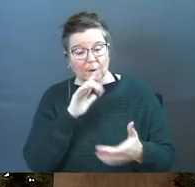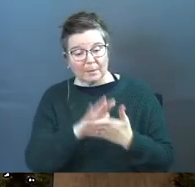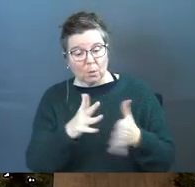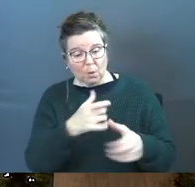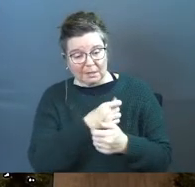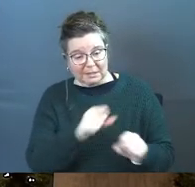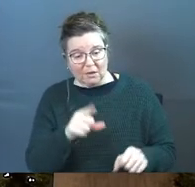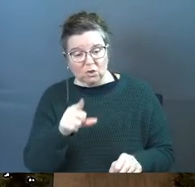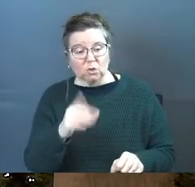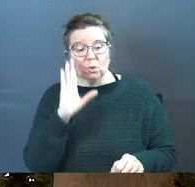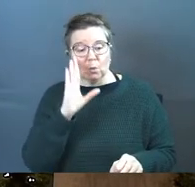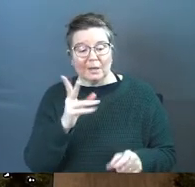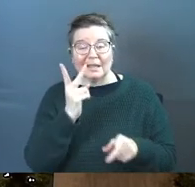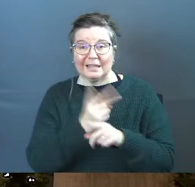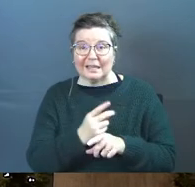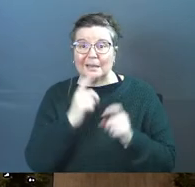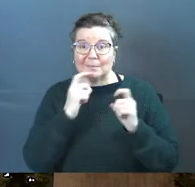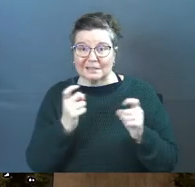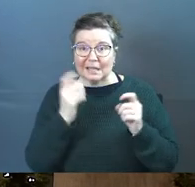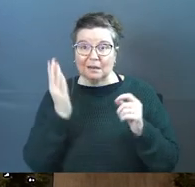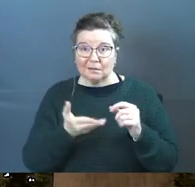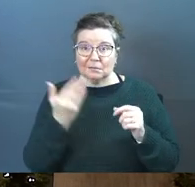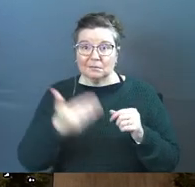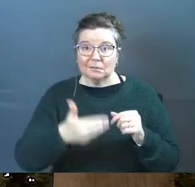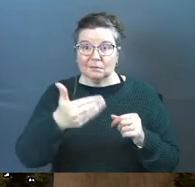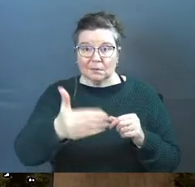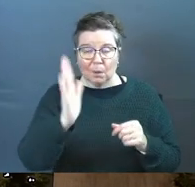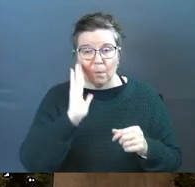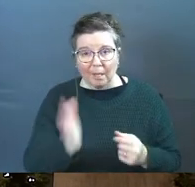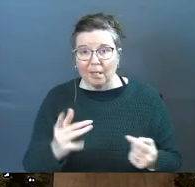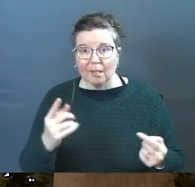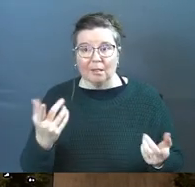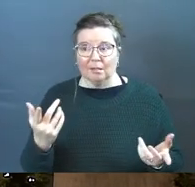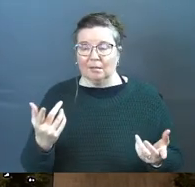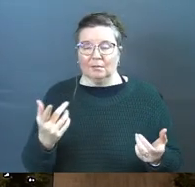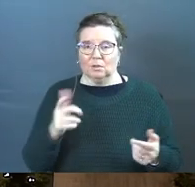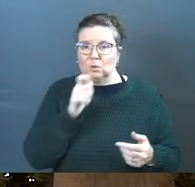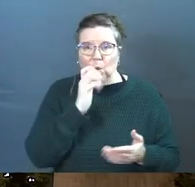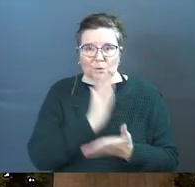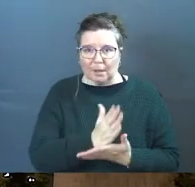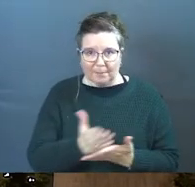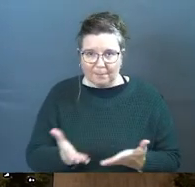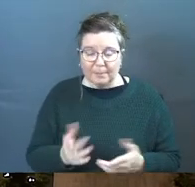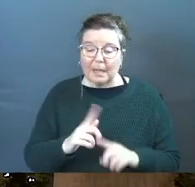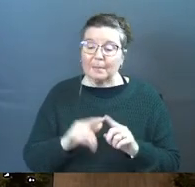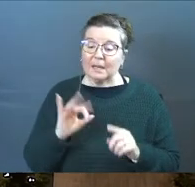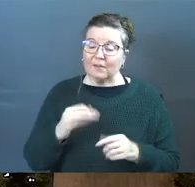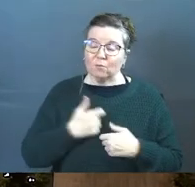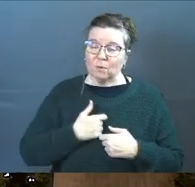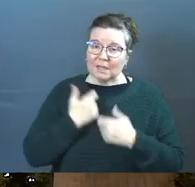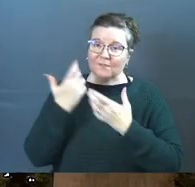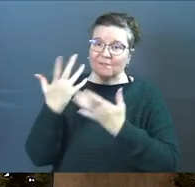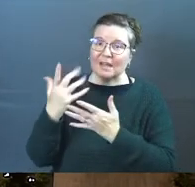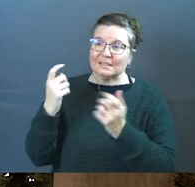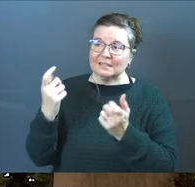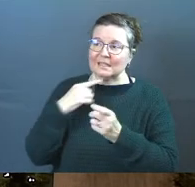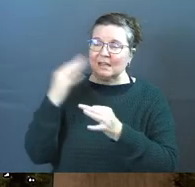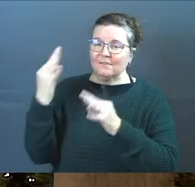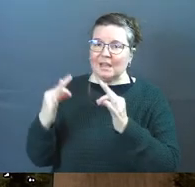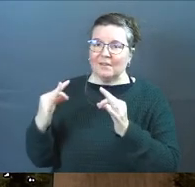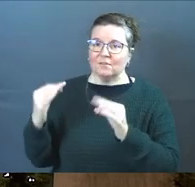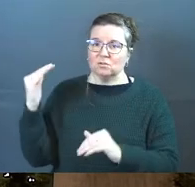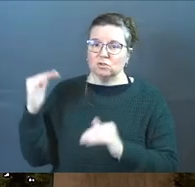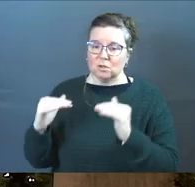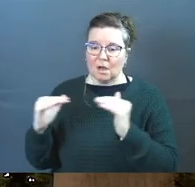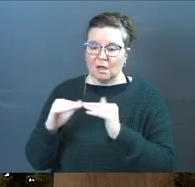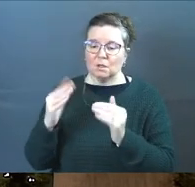who's already saved you're gonna keep sinning amen you're gonna keep sinning you don't stop but if we confess our sins he is faithful and